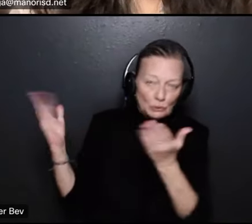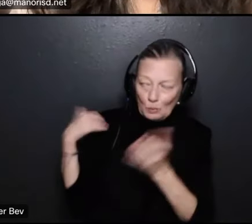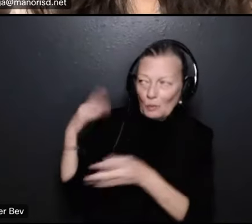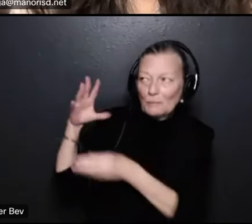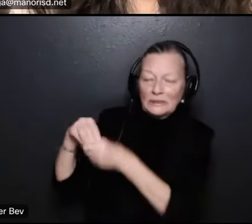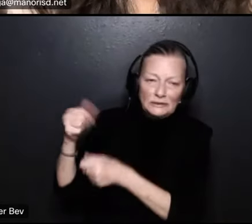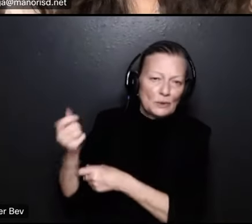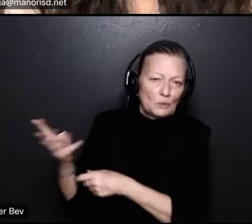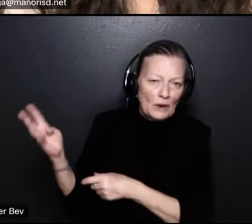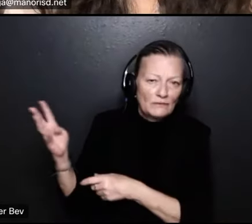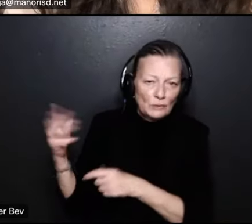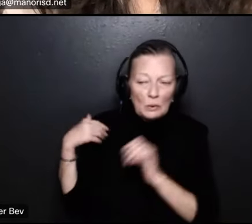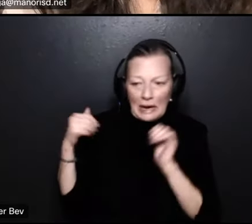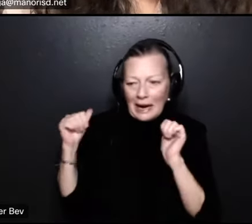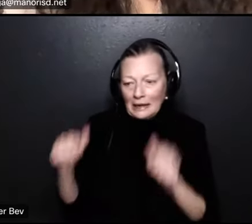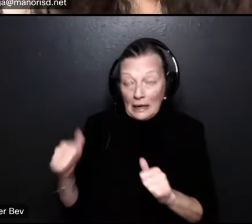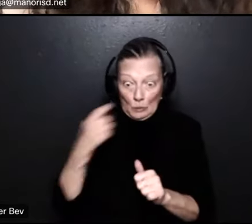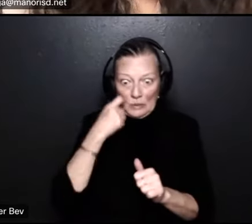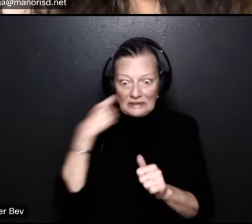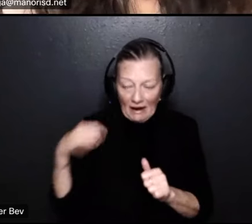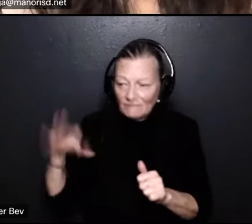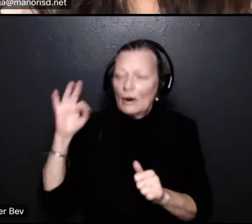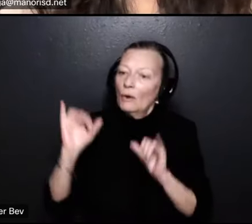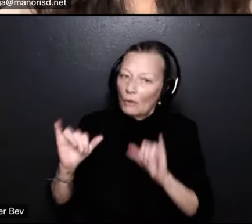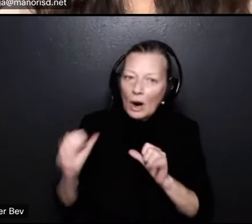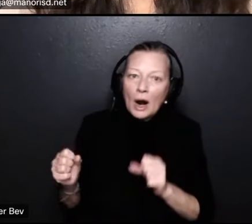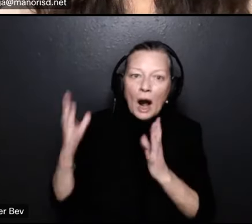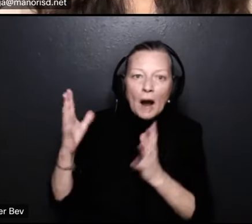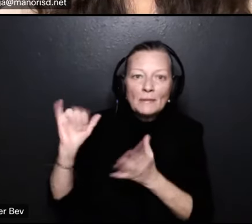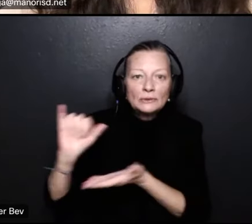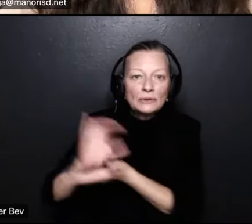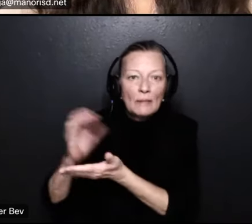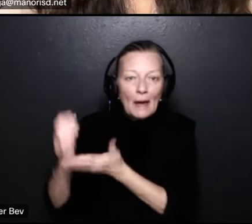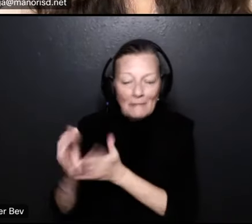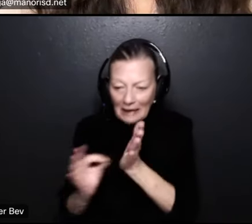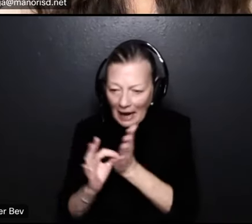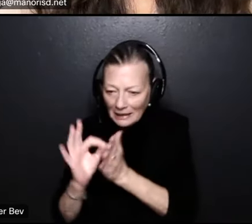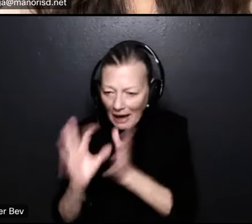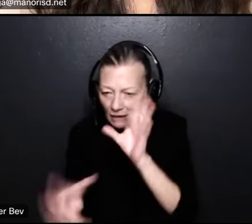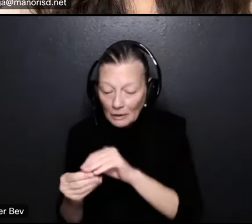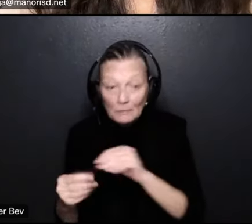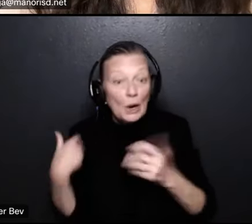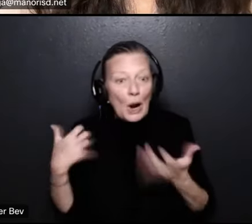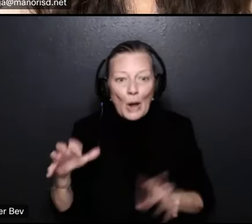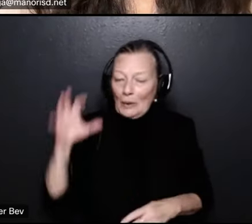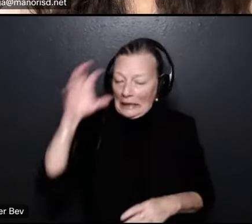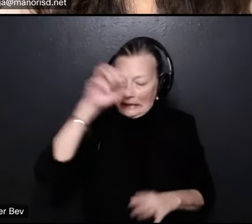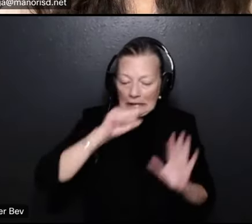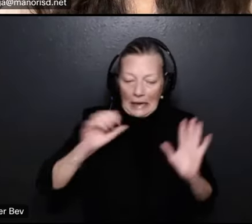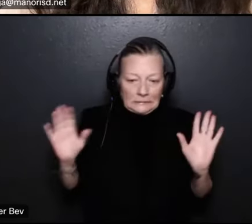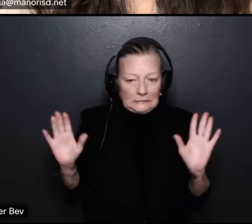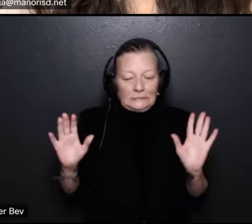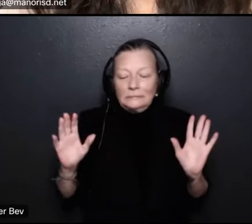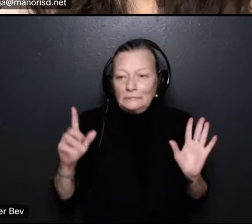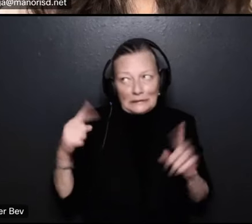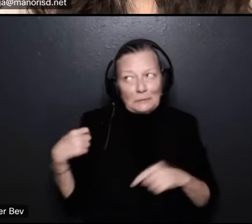can probably get the dollar number i actually recently found that dollar amount number and just counted it all up i don't want to try to guess off the top of my head because it's been been